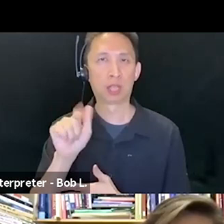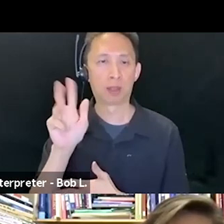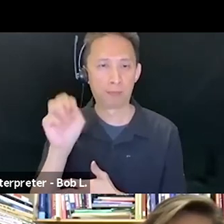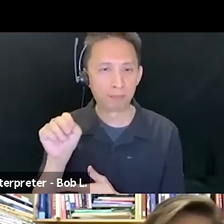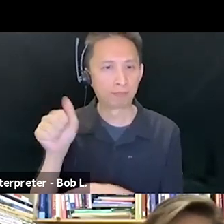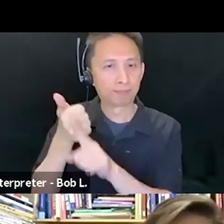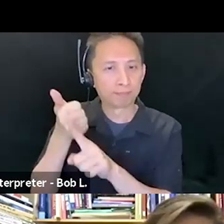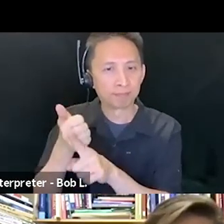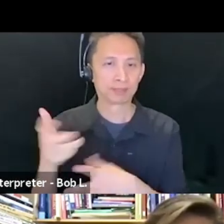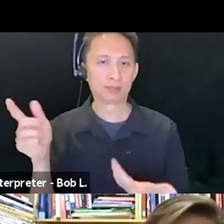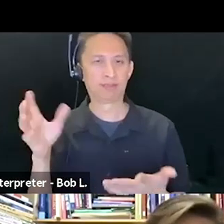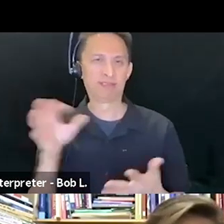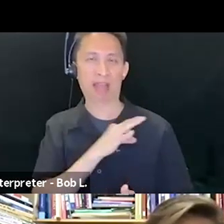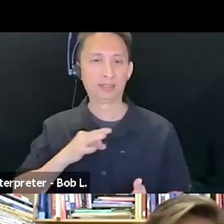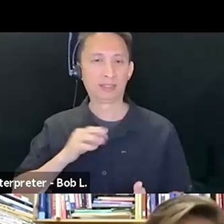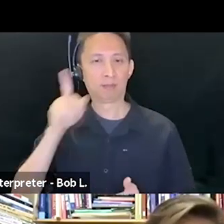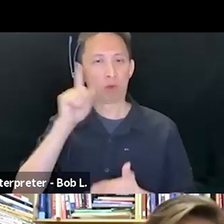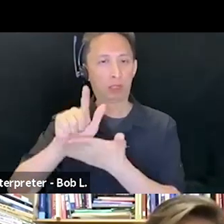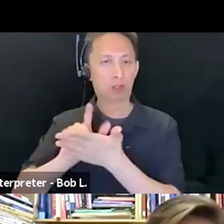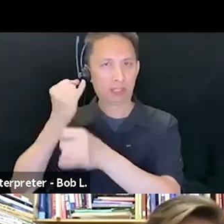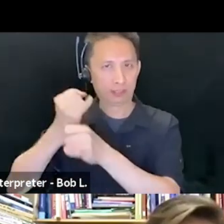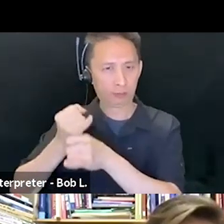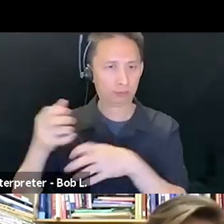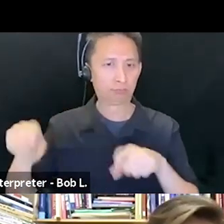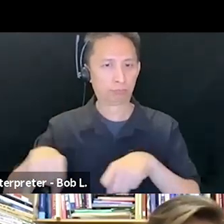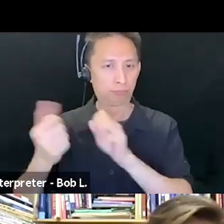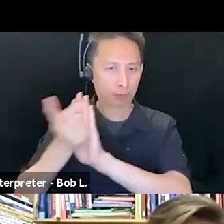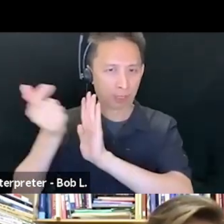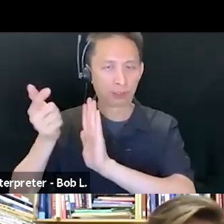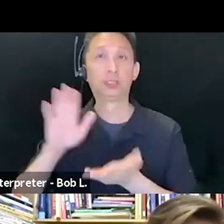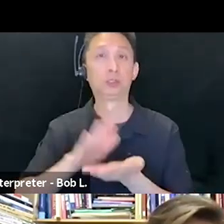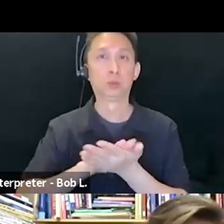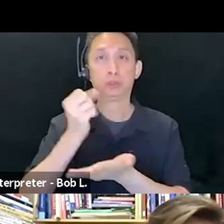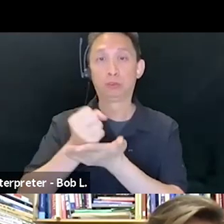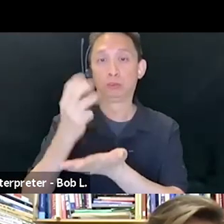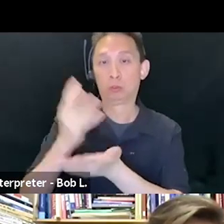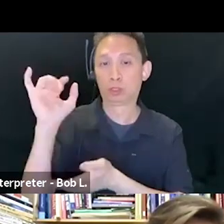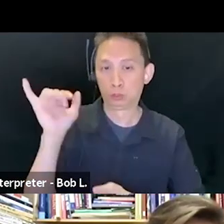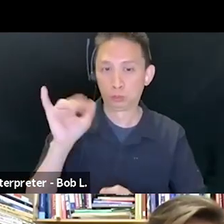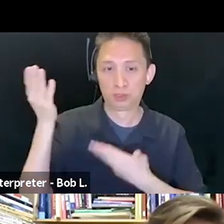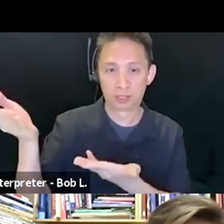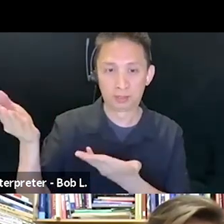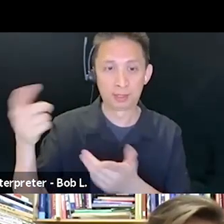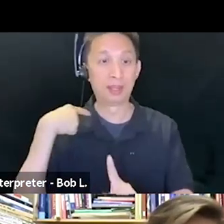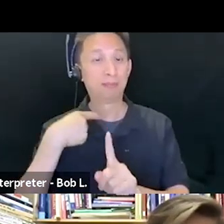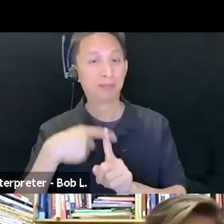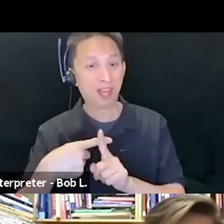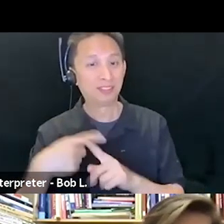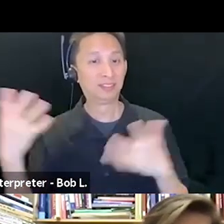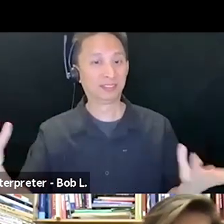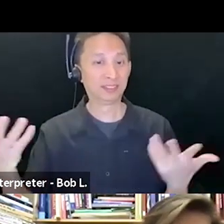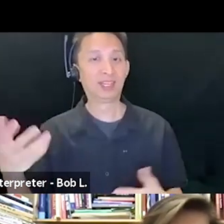Mary University of London. Shalhoub Kivorkian is the author of numerous books, among them Militarization and